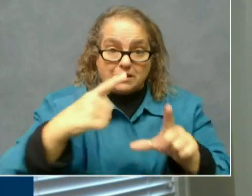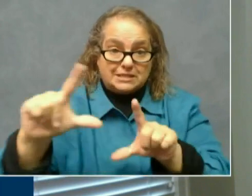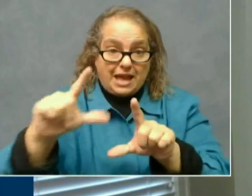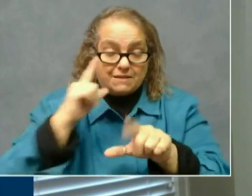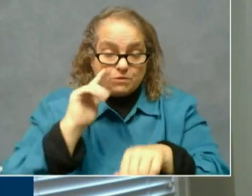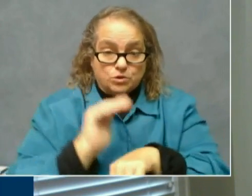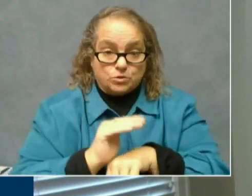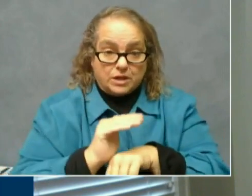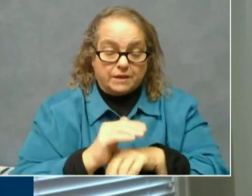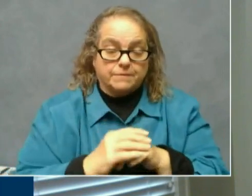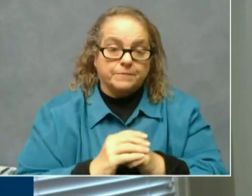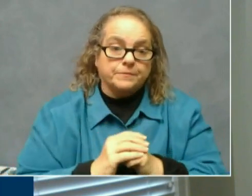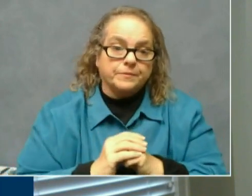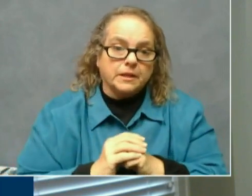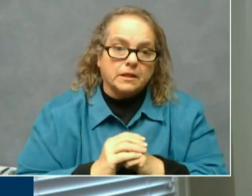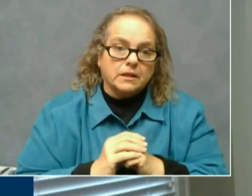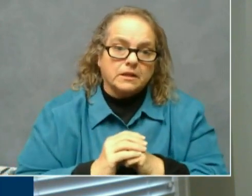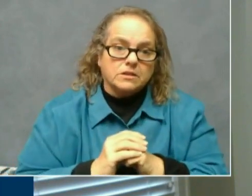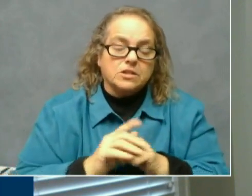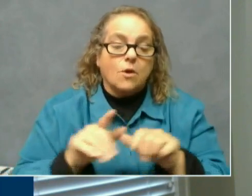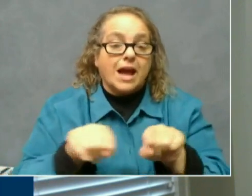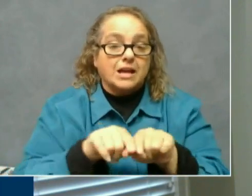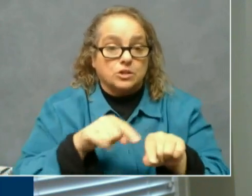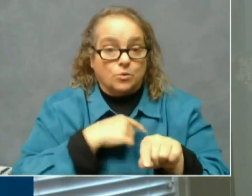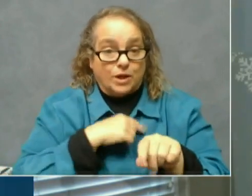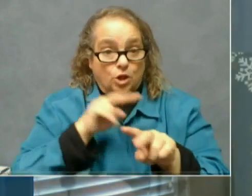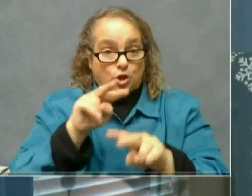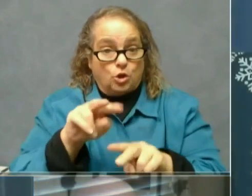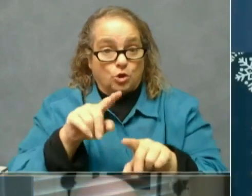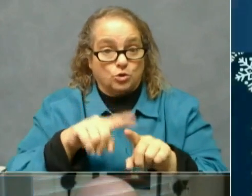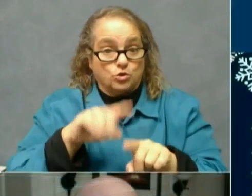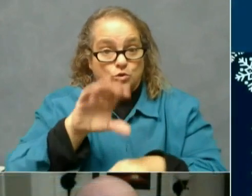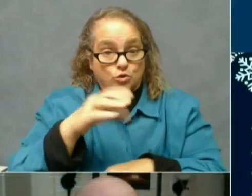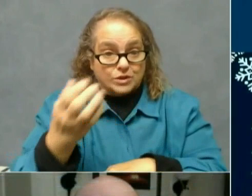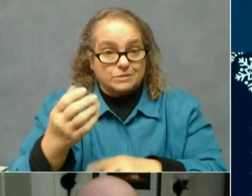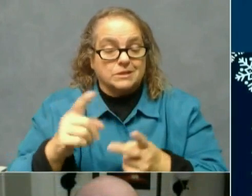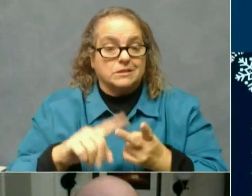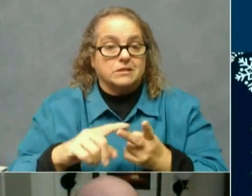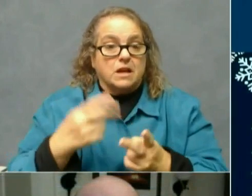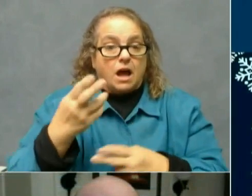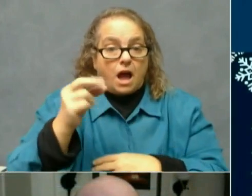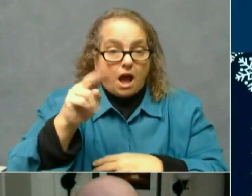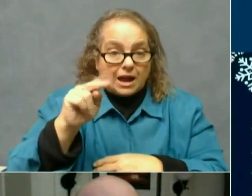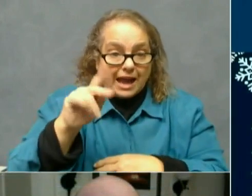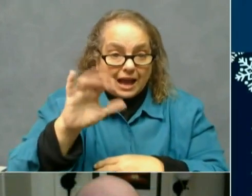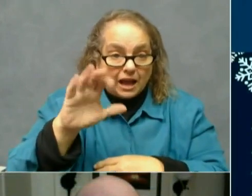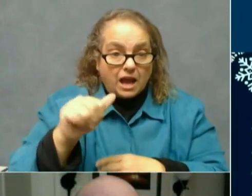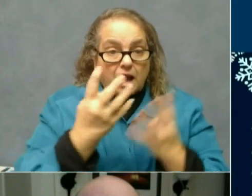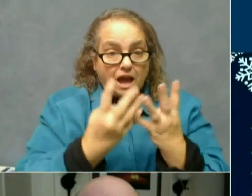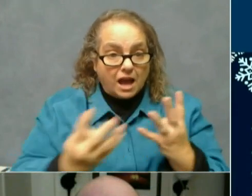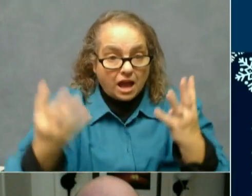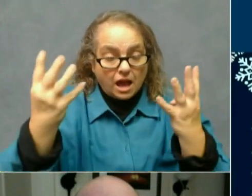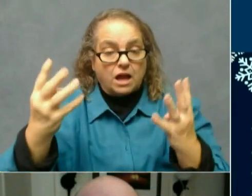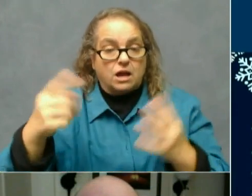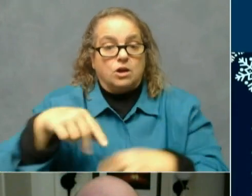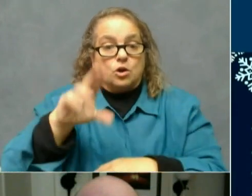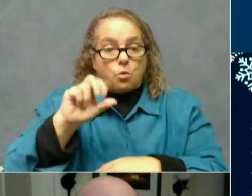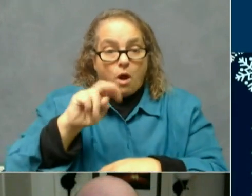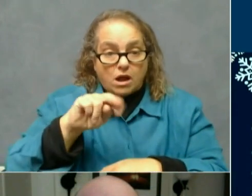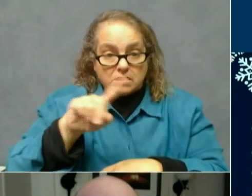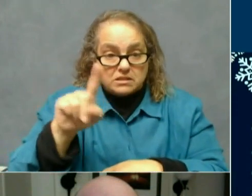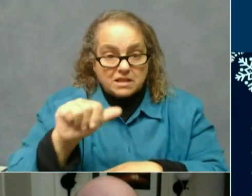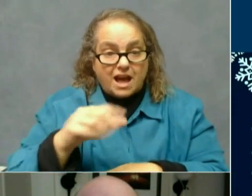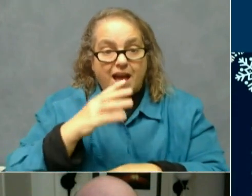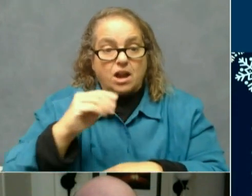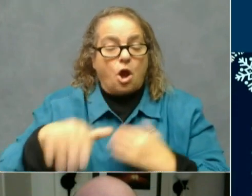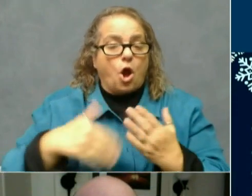So as we look to the Christmas and Hanukkah and Kwanzaa and New Year's and all the other holidays that happen around this time of